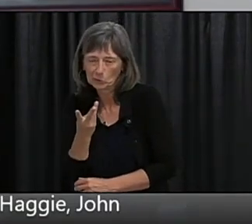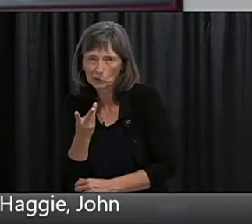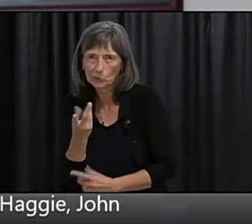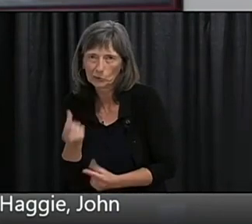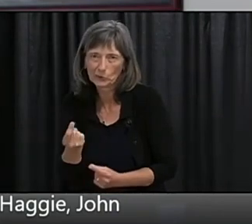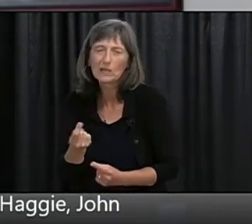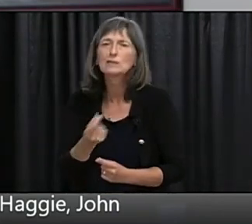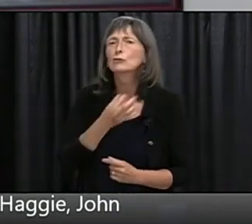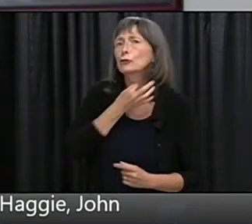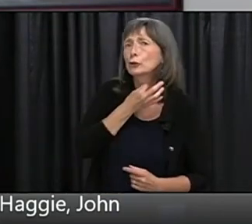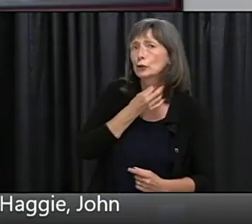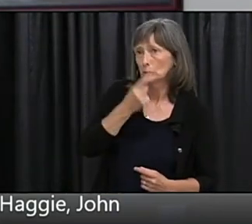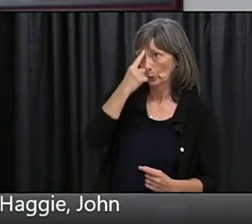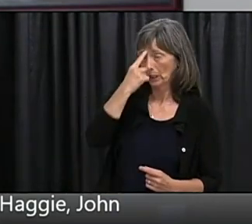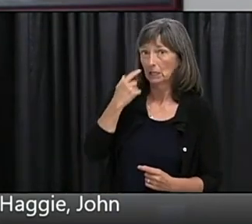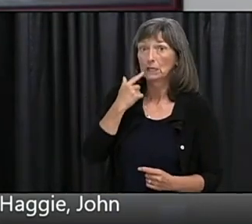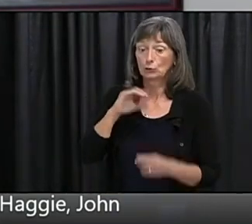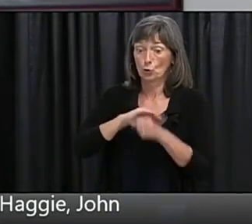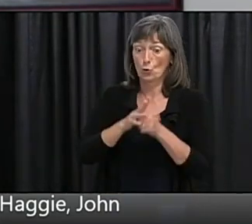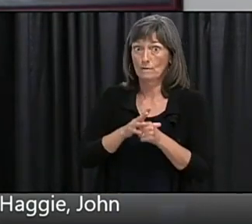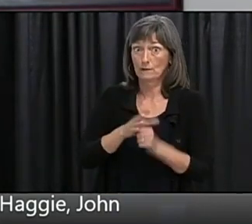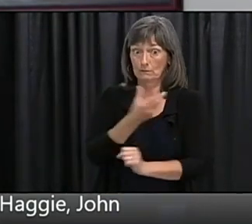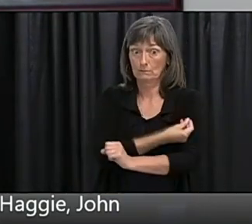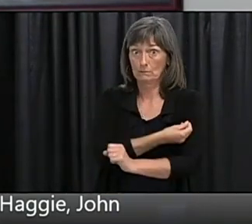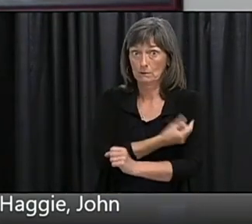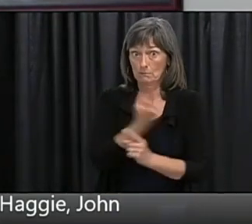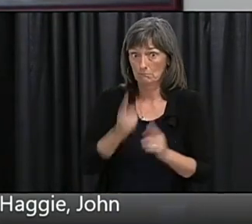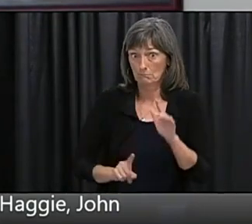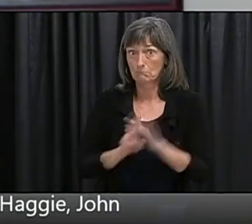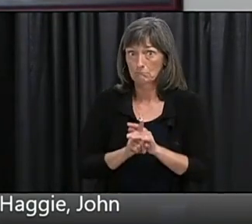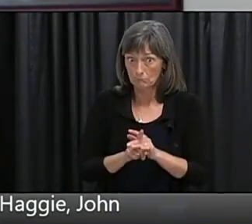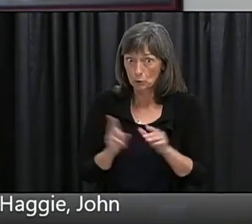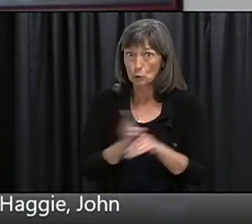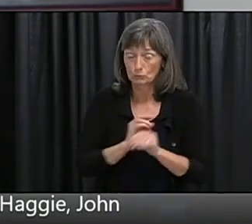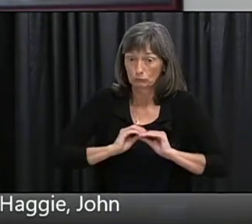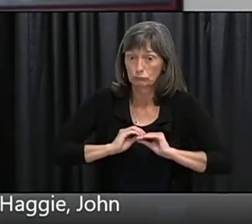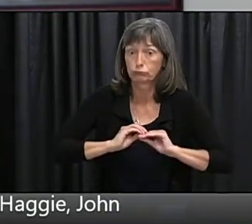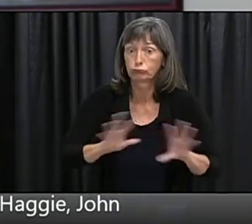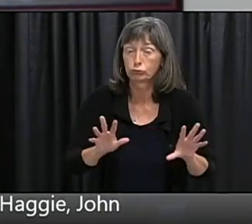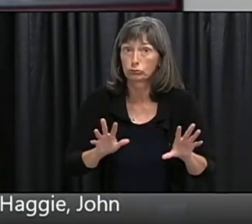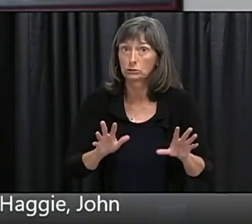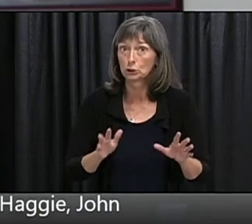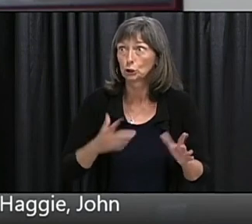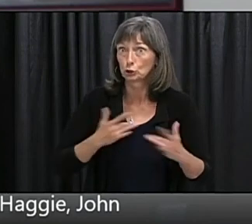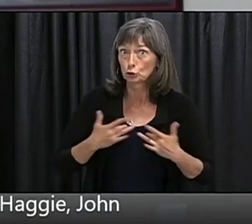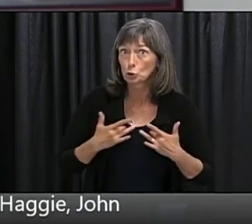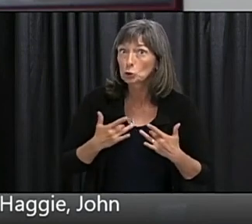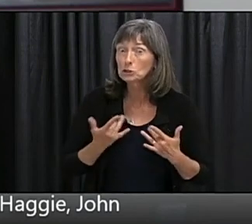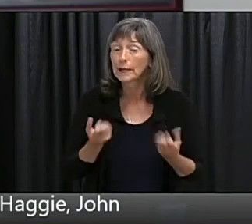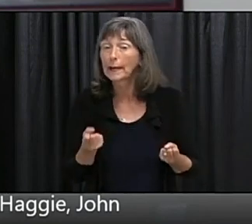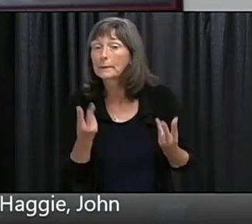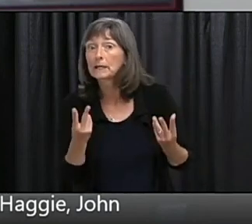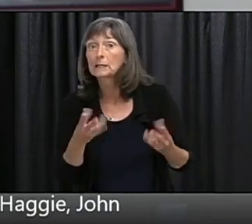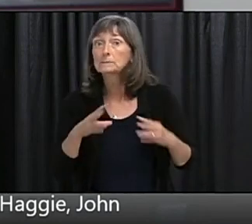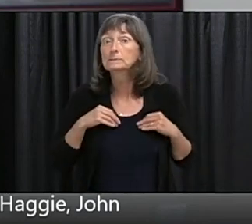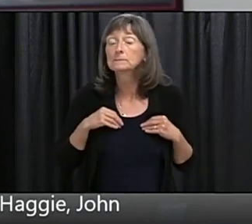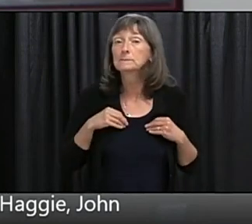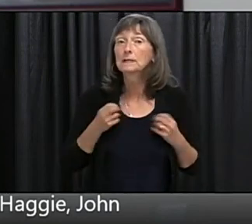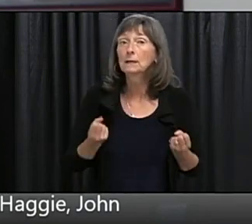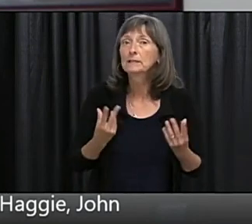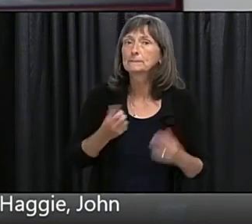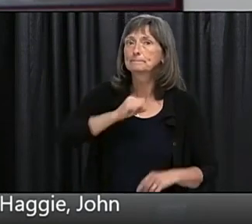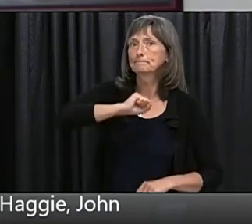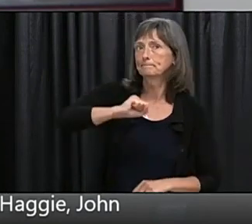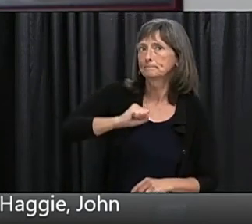if we did get a COVID vaccination certainly that's always a worry you need a certain minimum